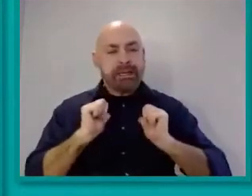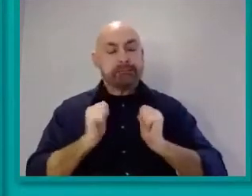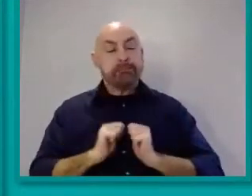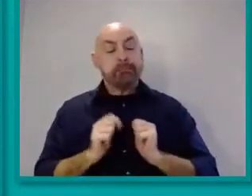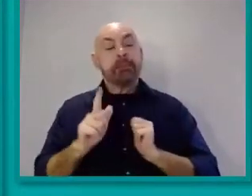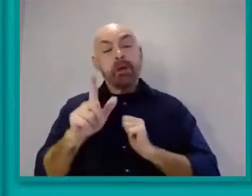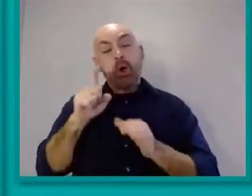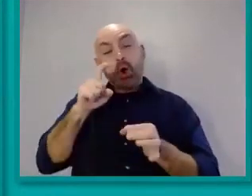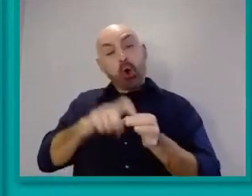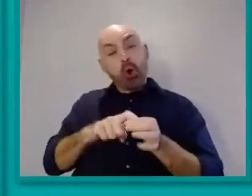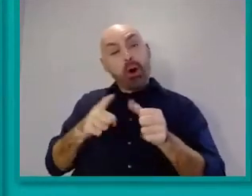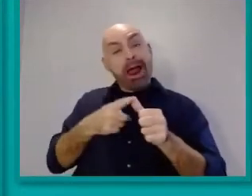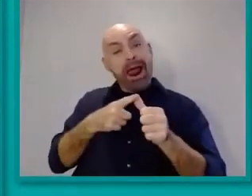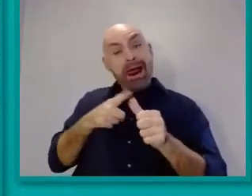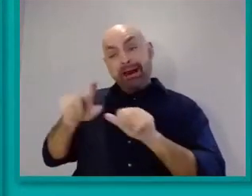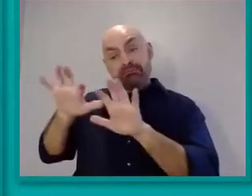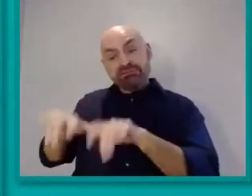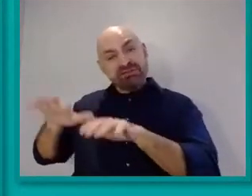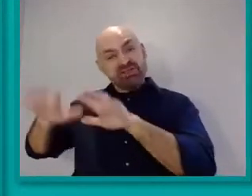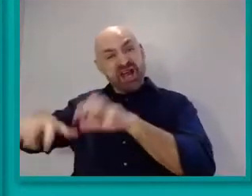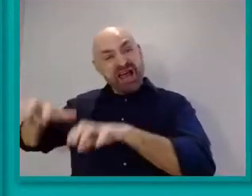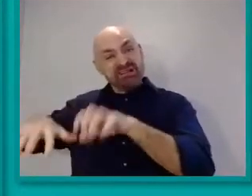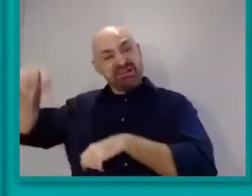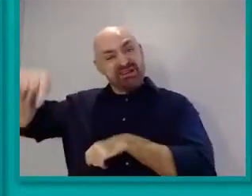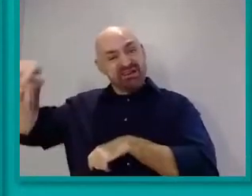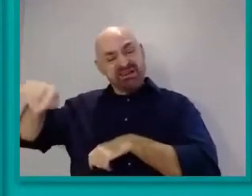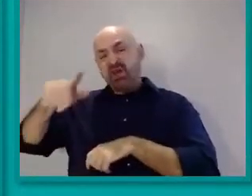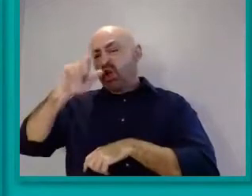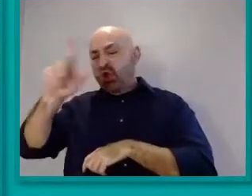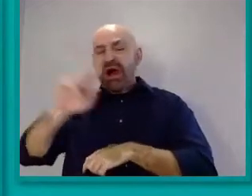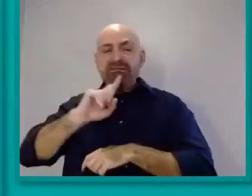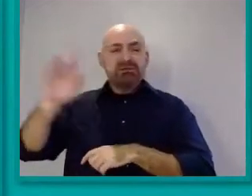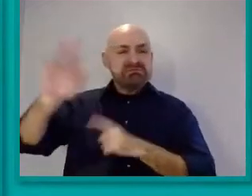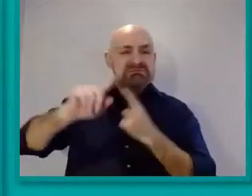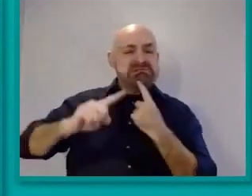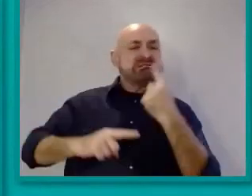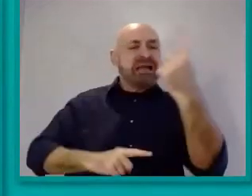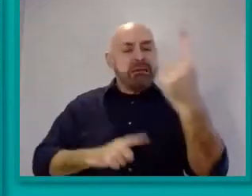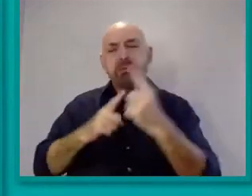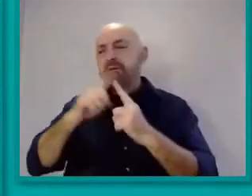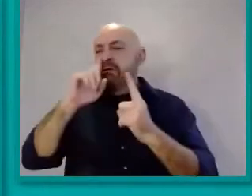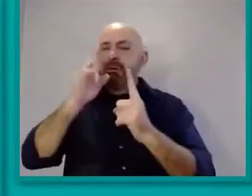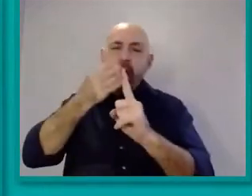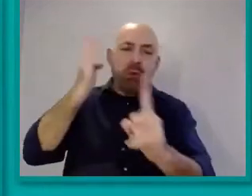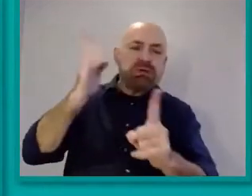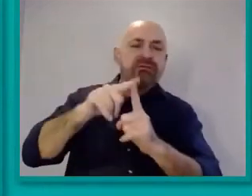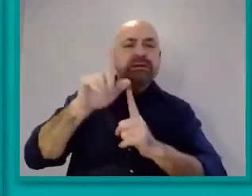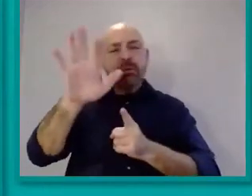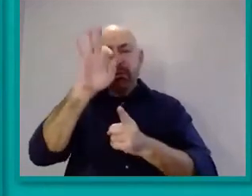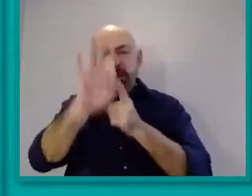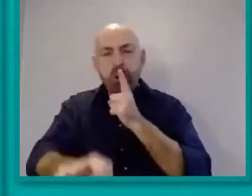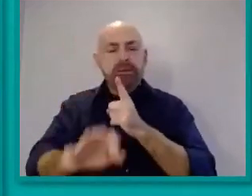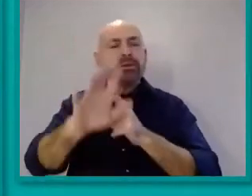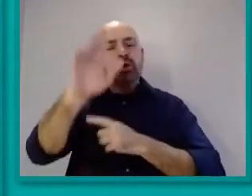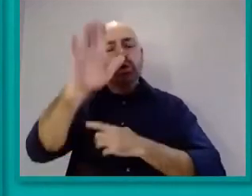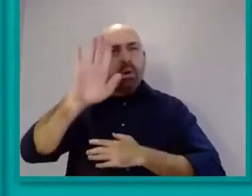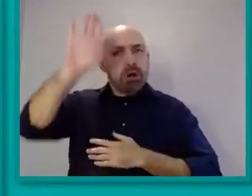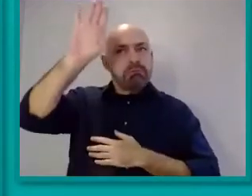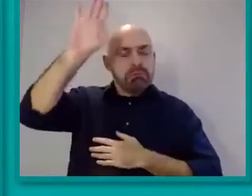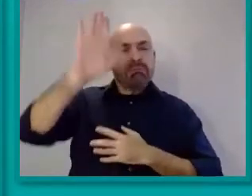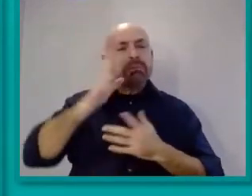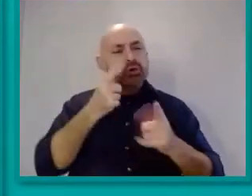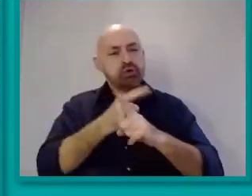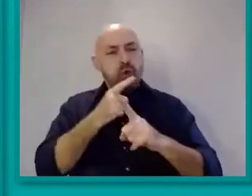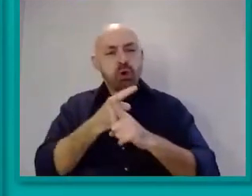function is open. If you have any statements, observations or points you would like to bring to the committee's attention,